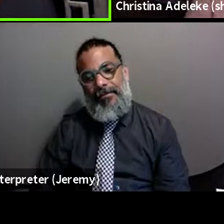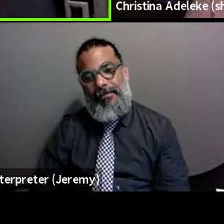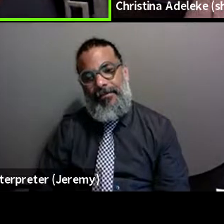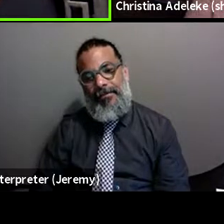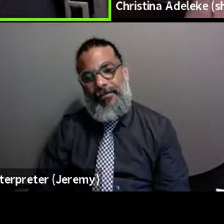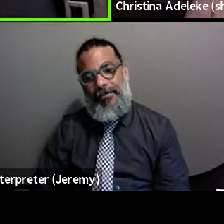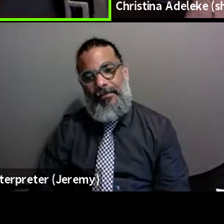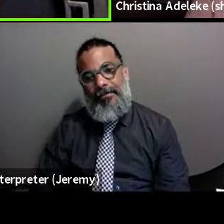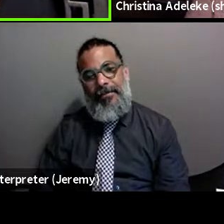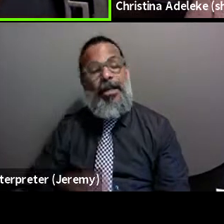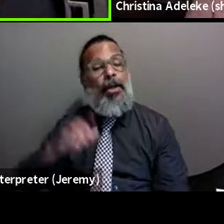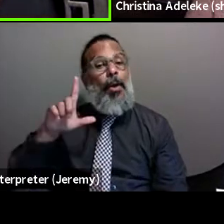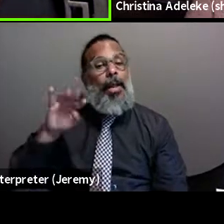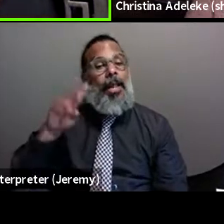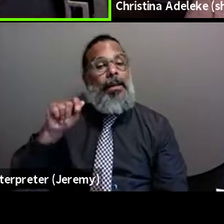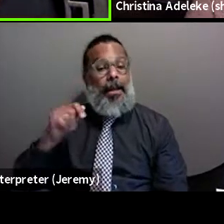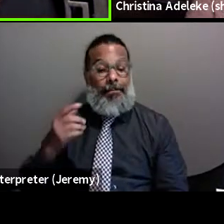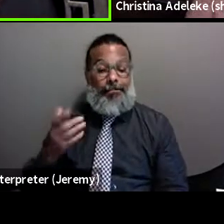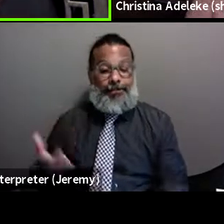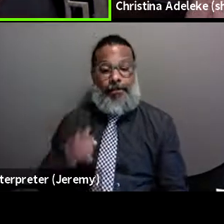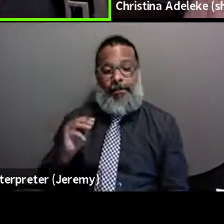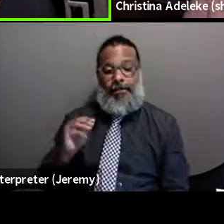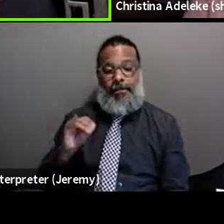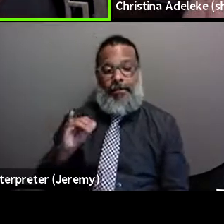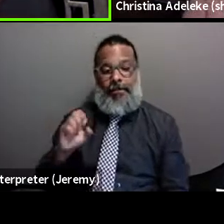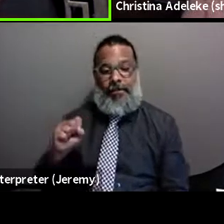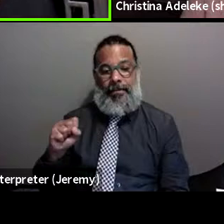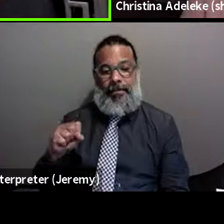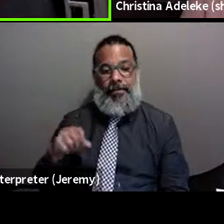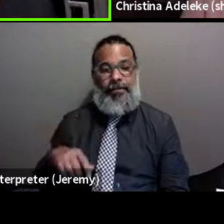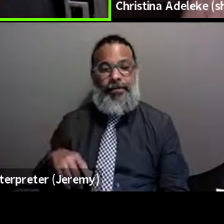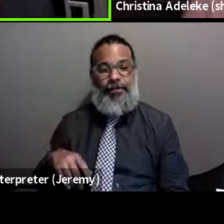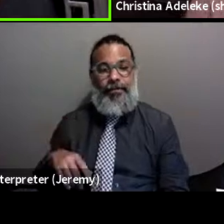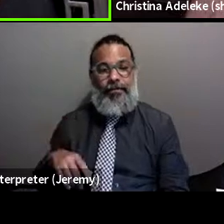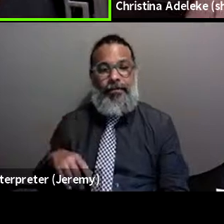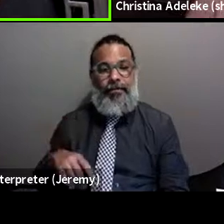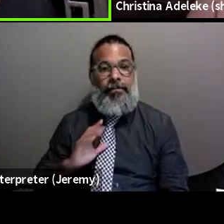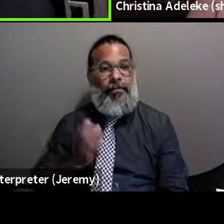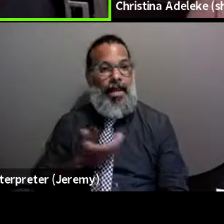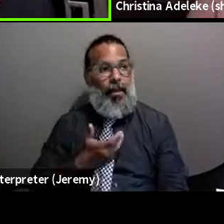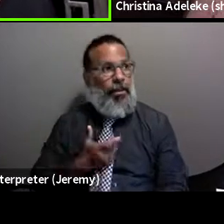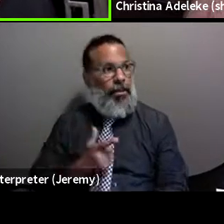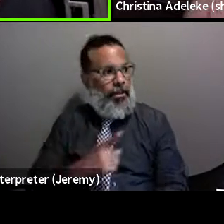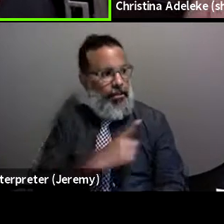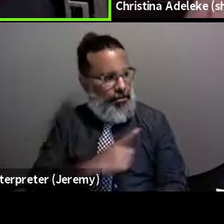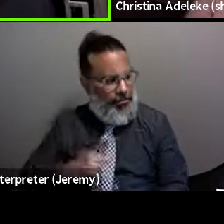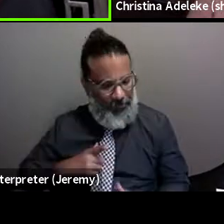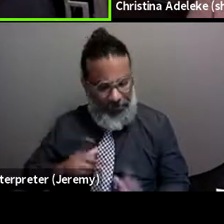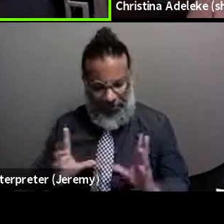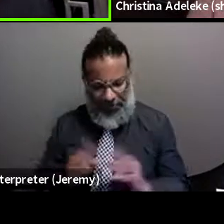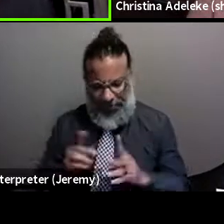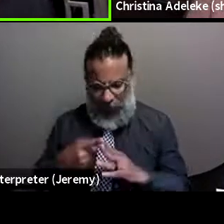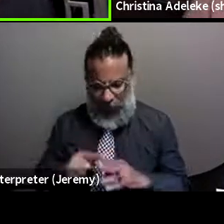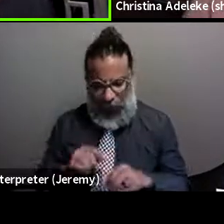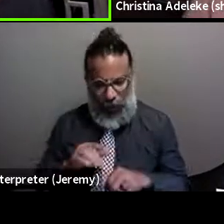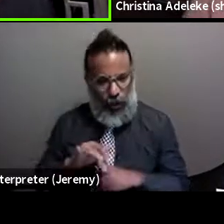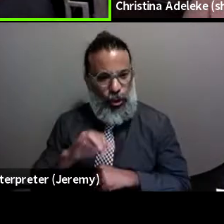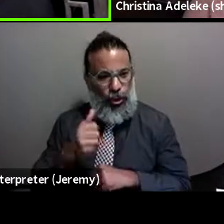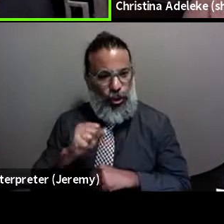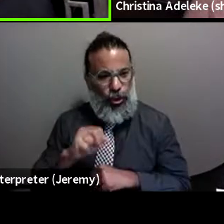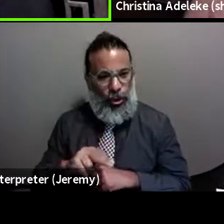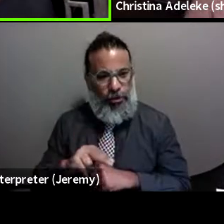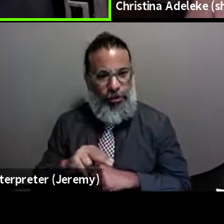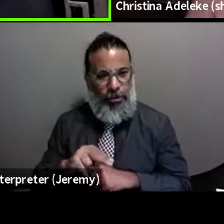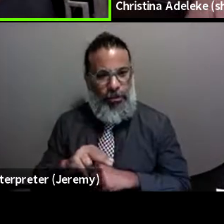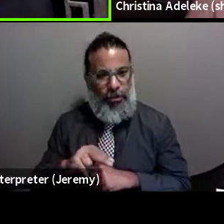So in Mississippi, our legislative session starts early January. So I'm not sure